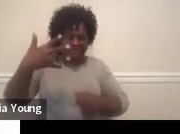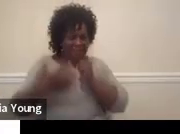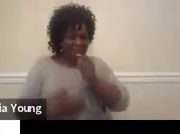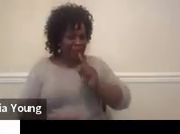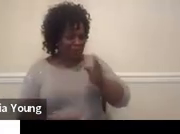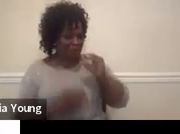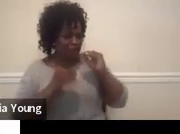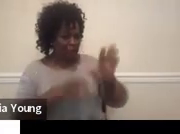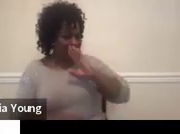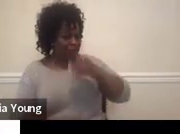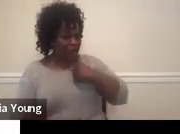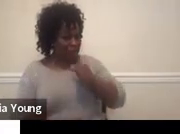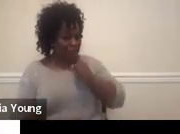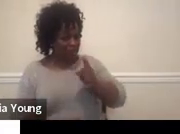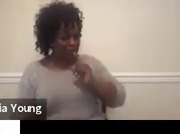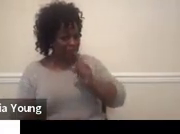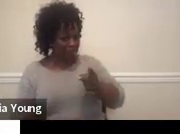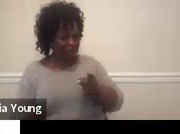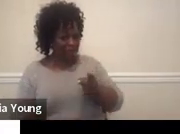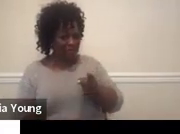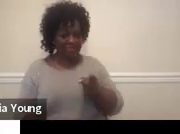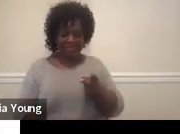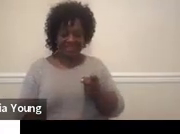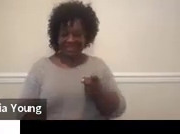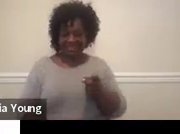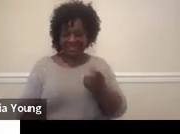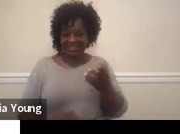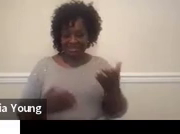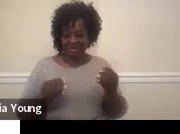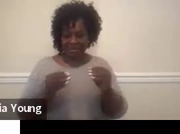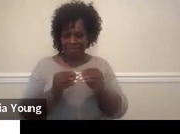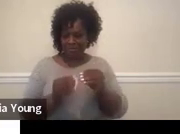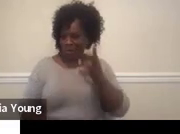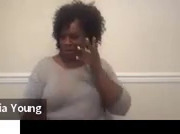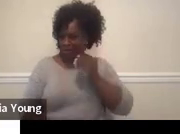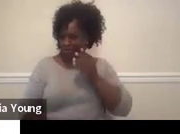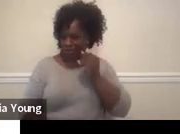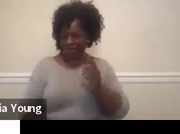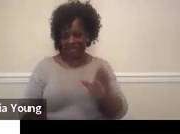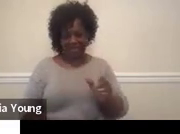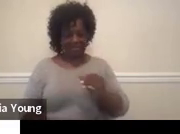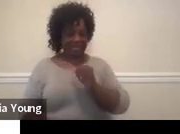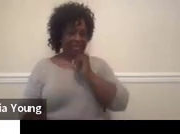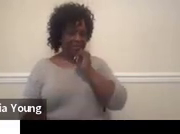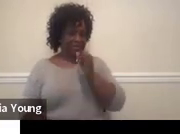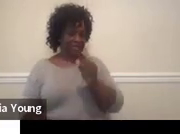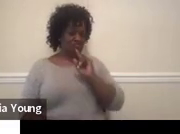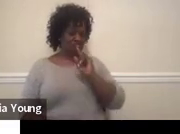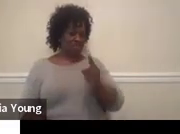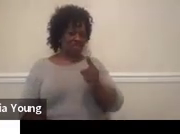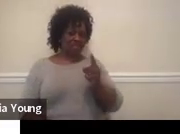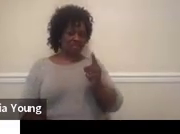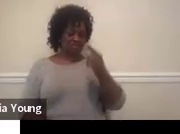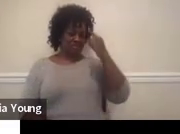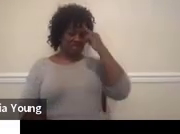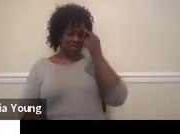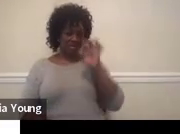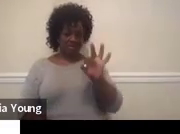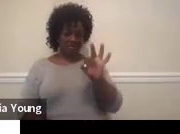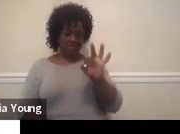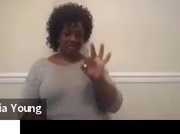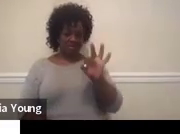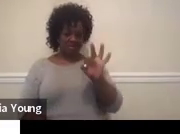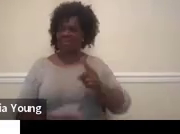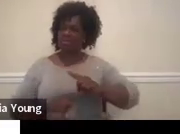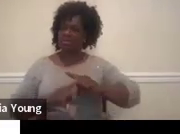seek counsel from someone more experienced. I don't think that was really the one that she was thinking of, but there's